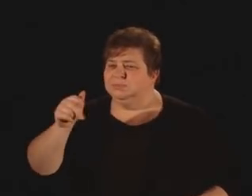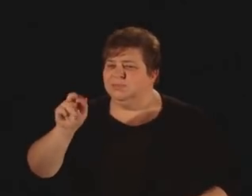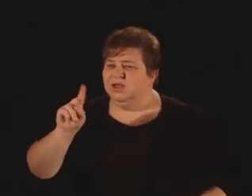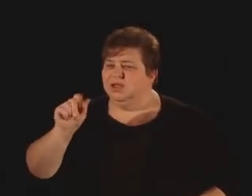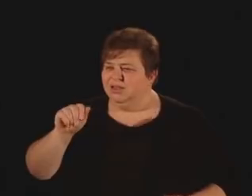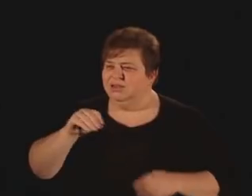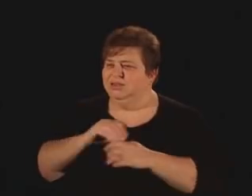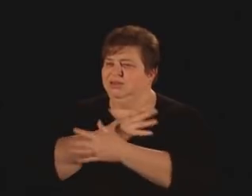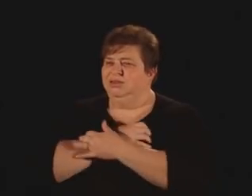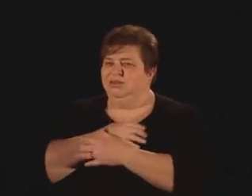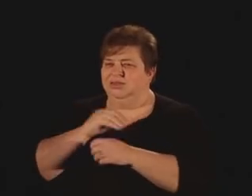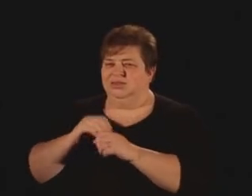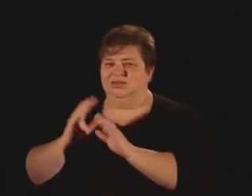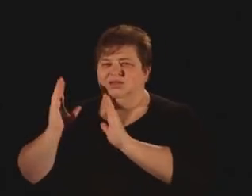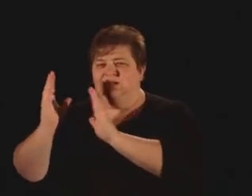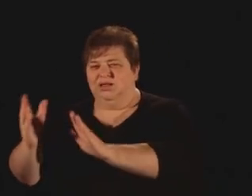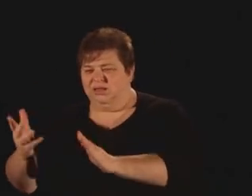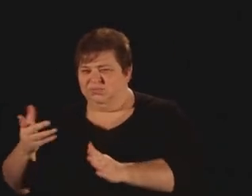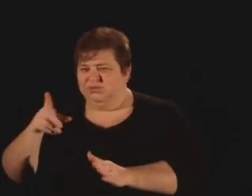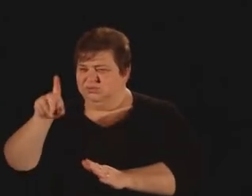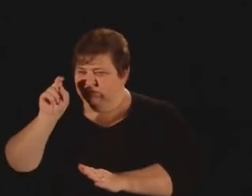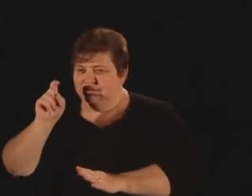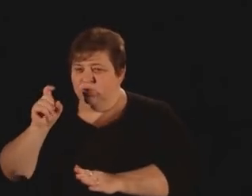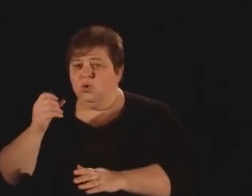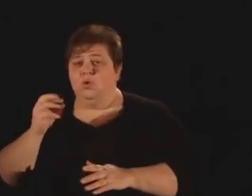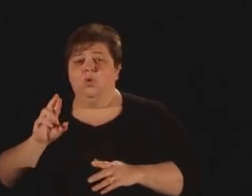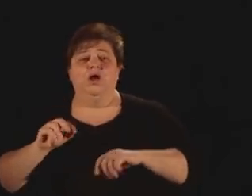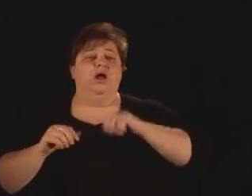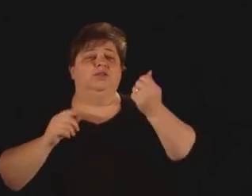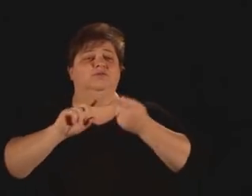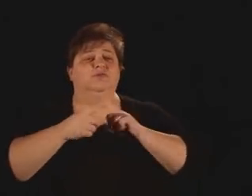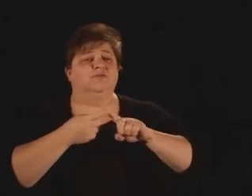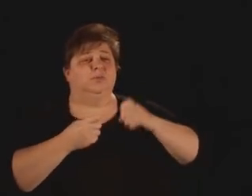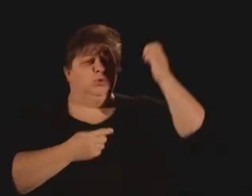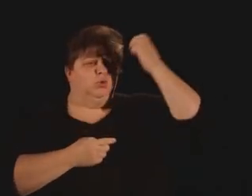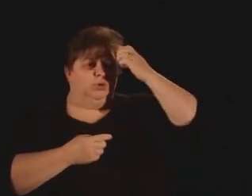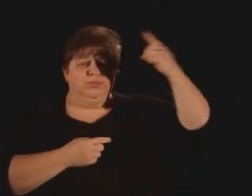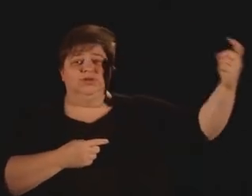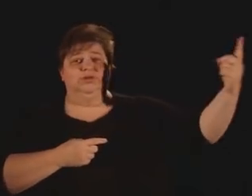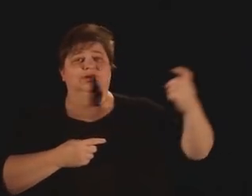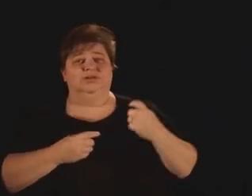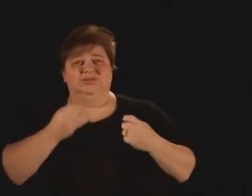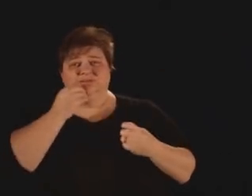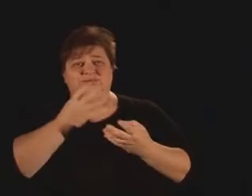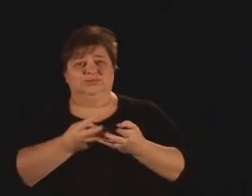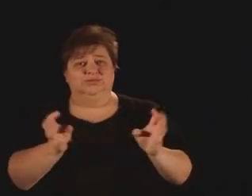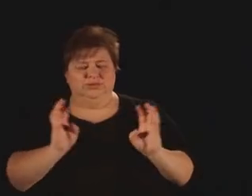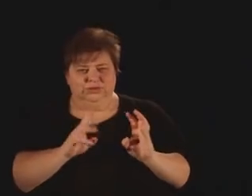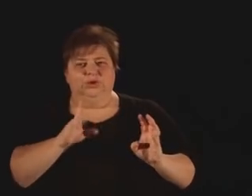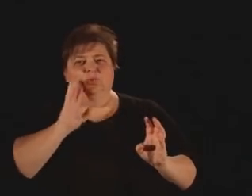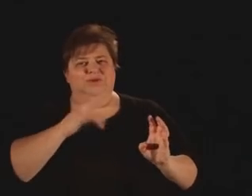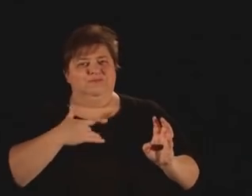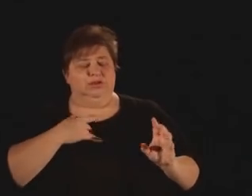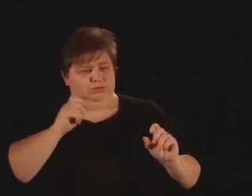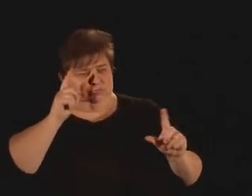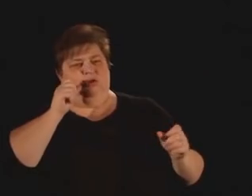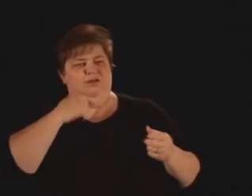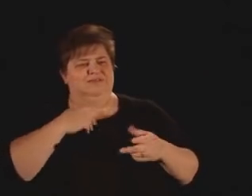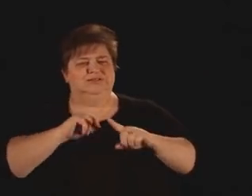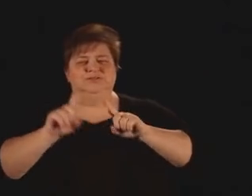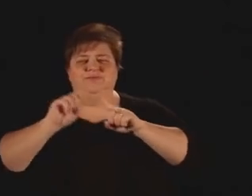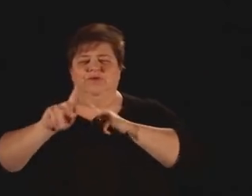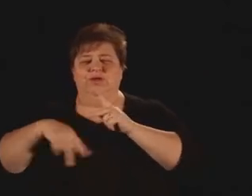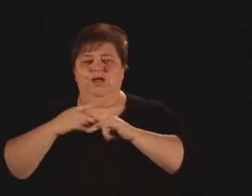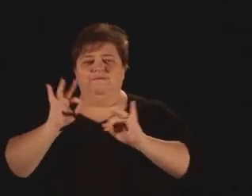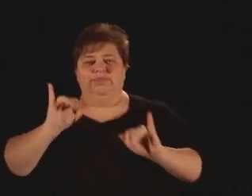suddenly showed up at your dinner party. Now, these events would surprise you, but they wouldn't change you very much. But